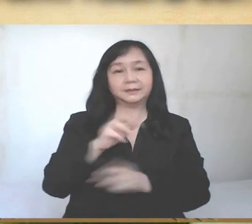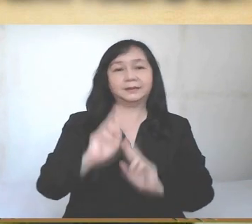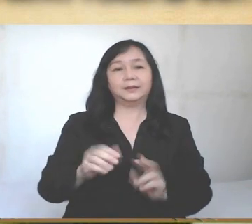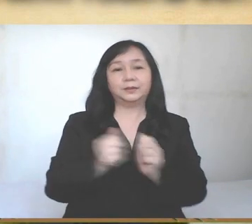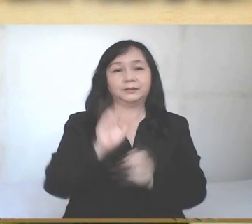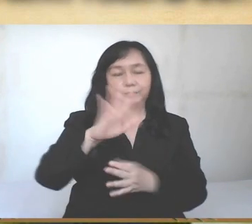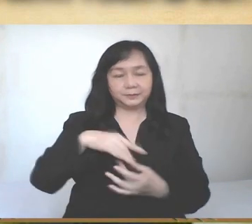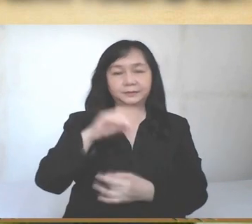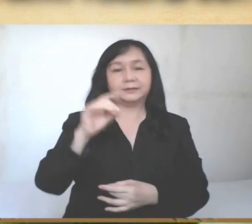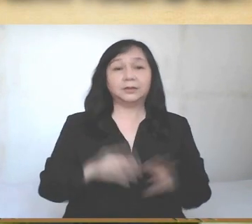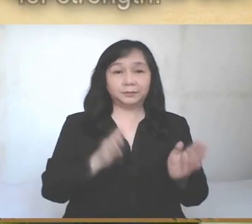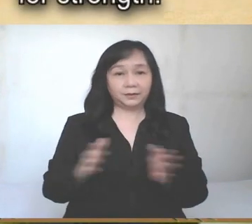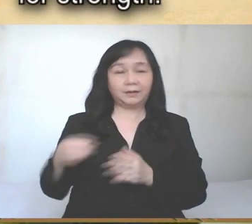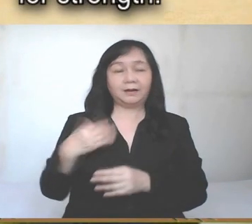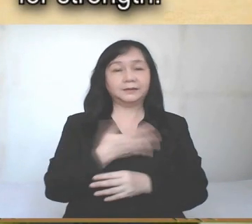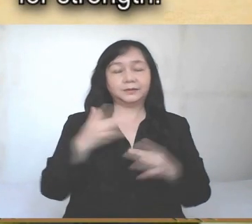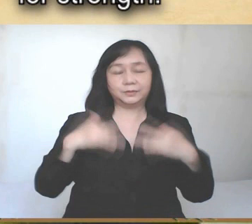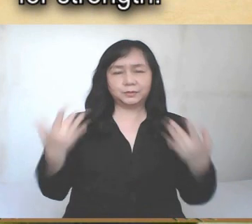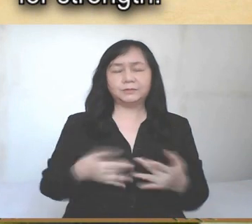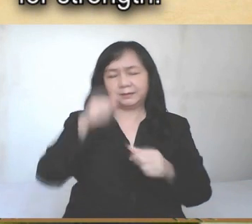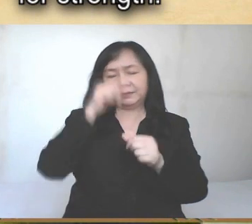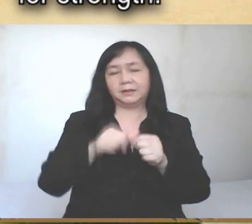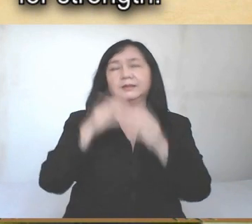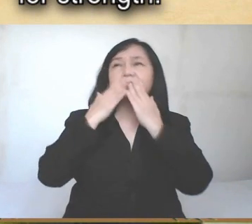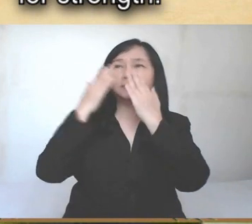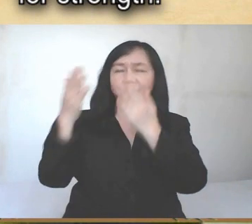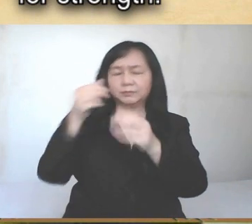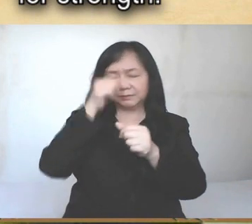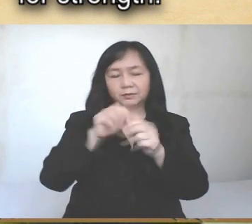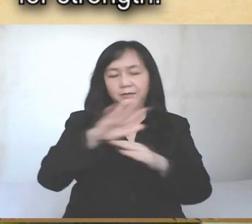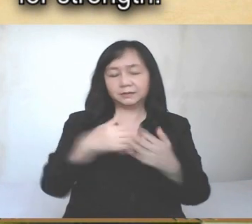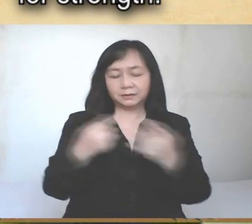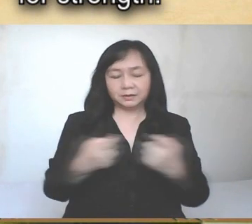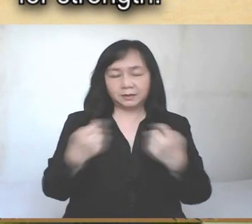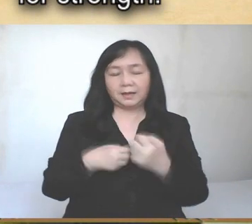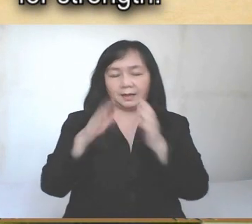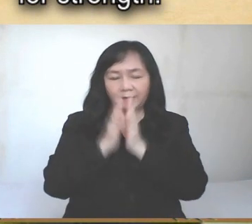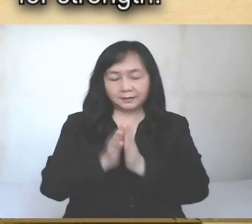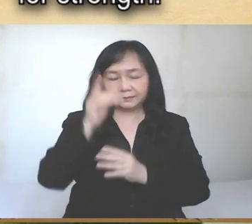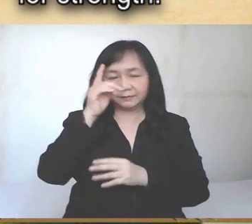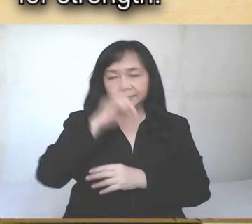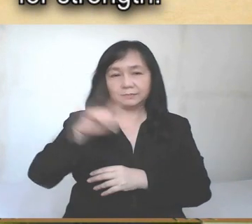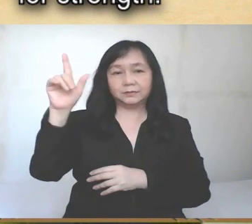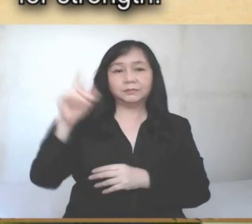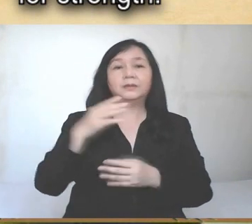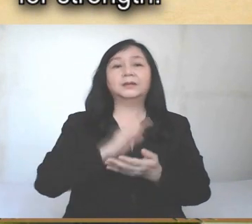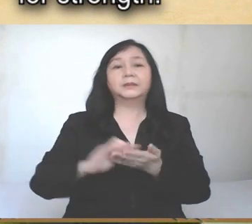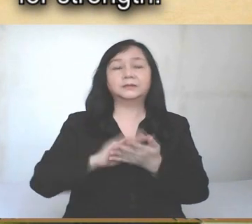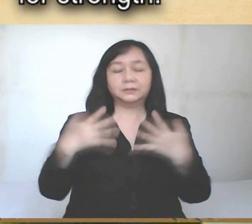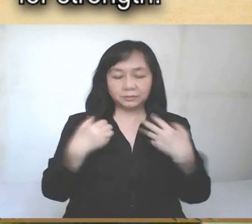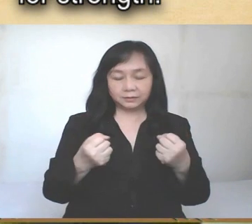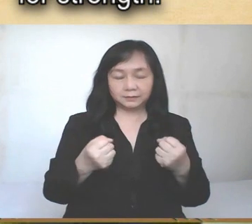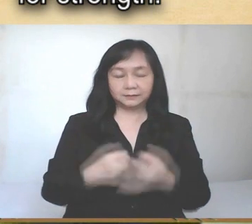with you always, and with your spirit, to prepare our hearts to remember and give thanks. Let us call to mind our sins, and